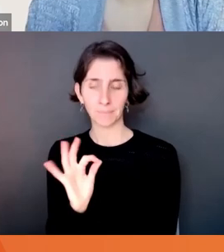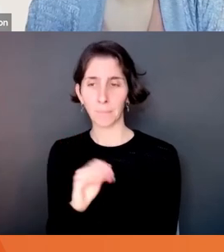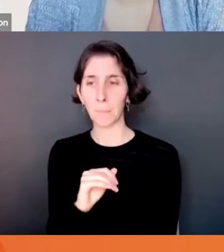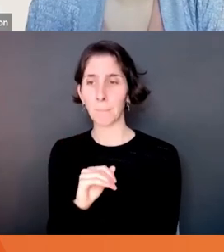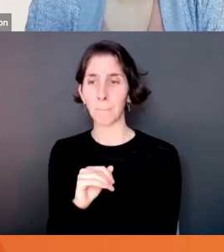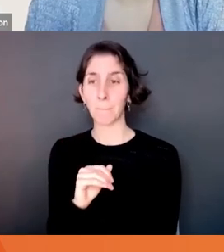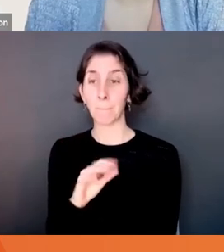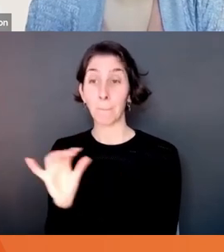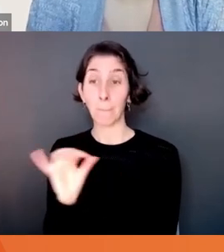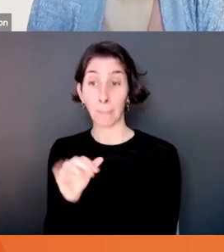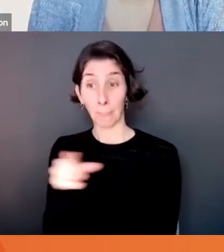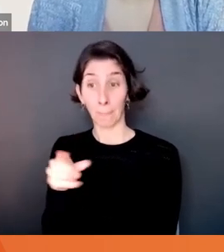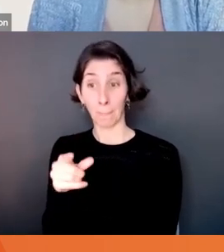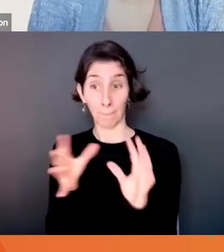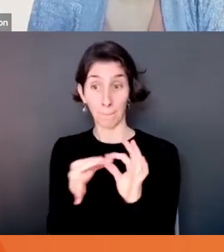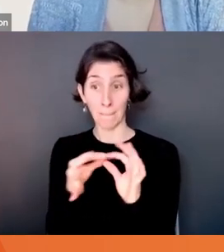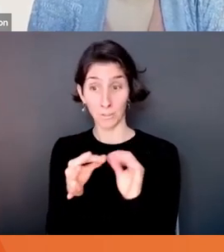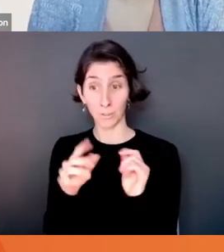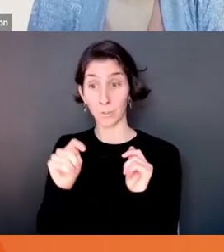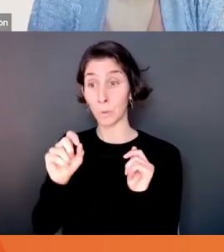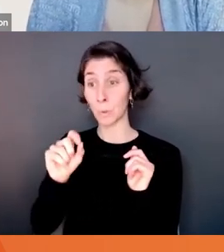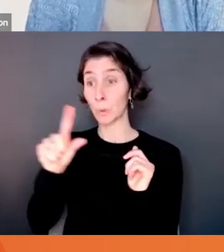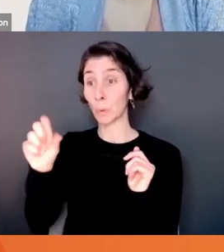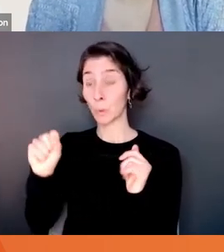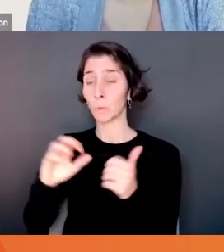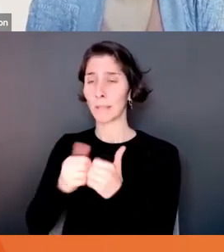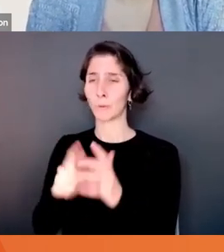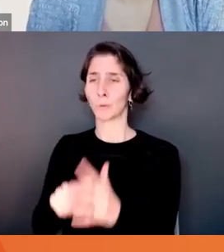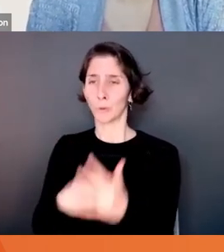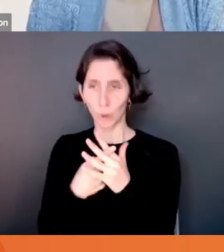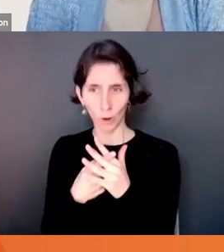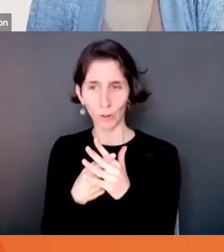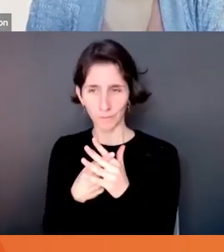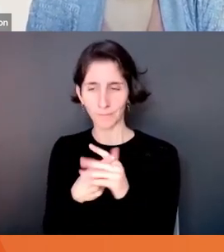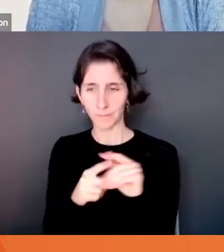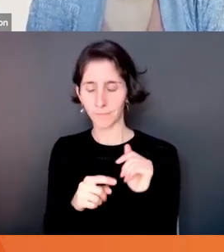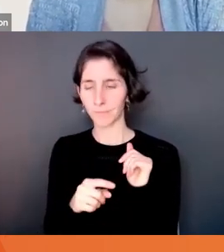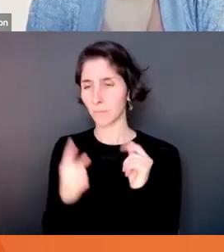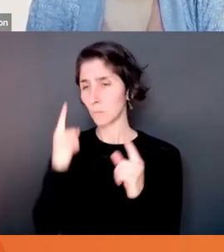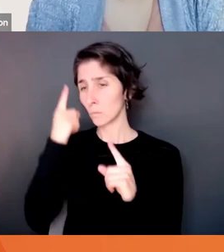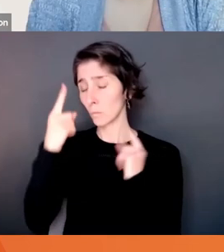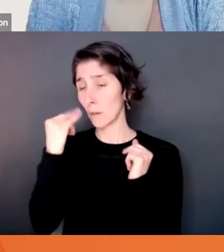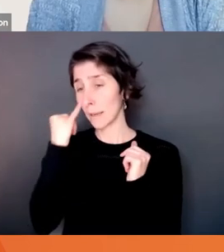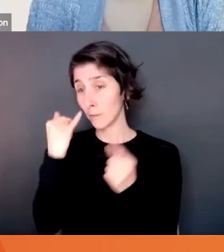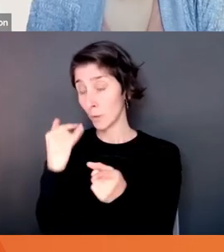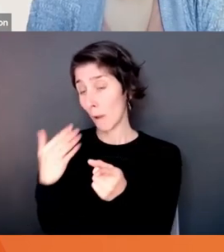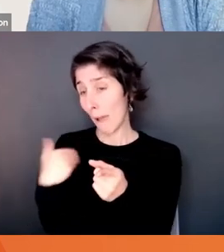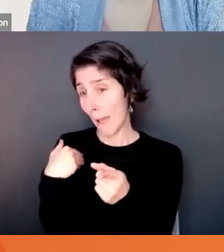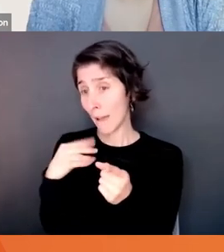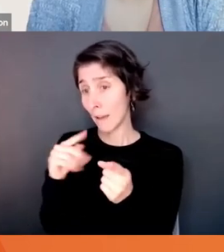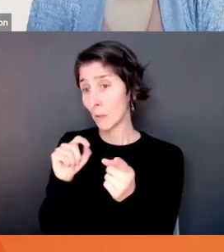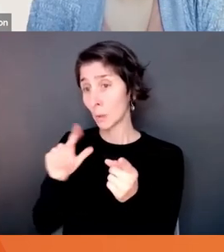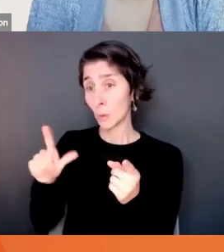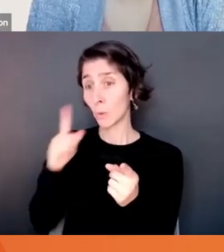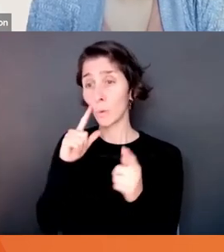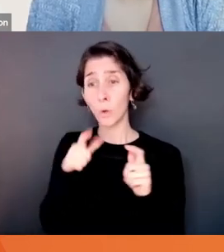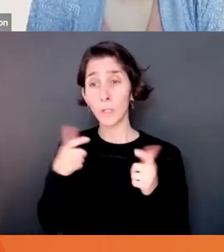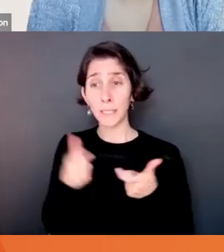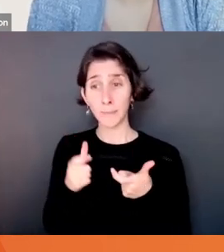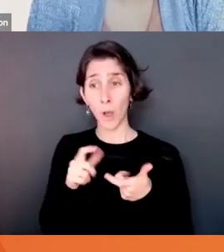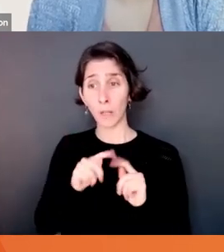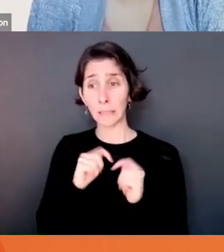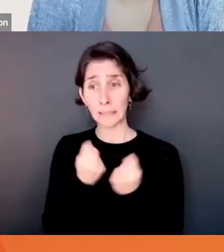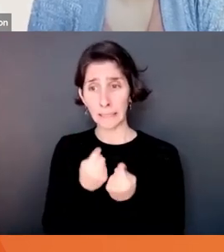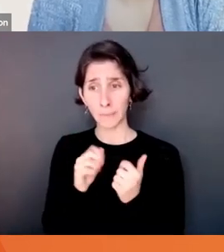As well, you mentioned some of the tools to get started. Just wondering if there's a tool you can recommend for a small team to get started